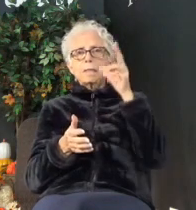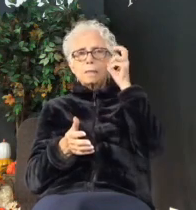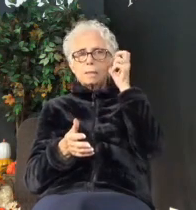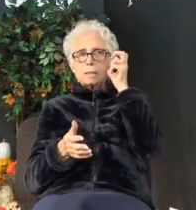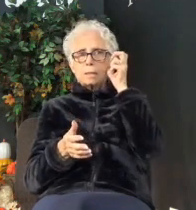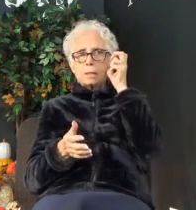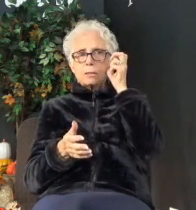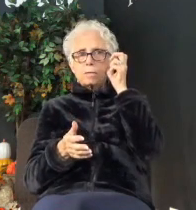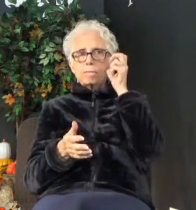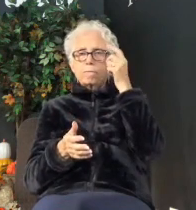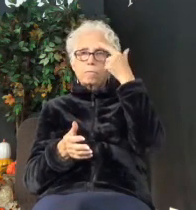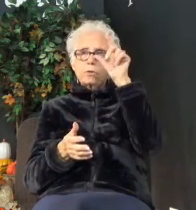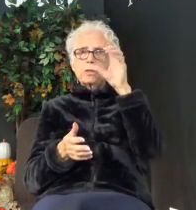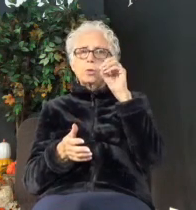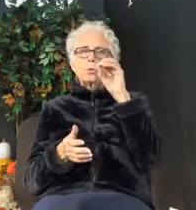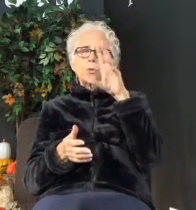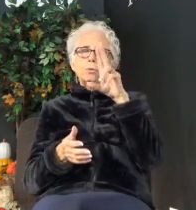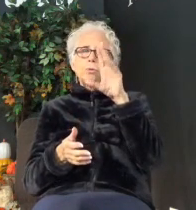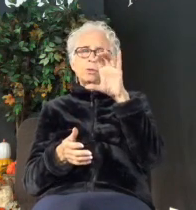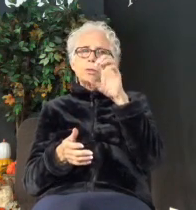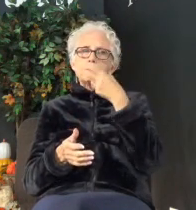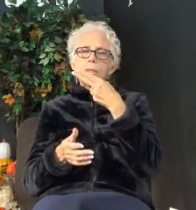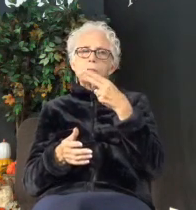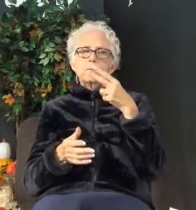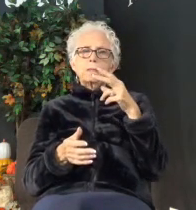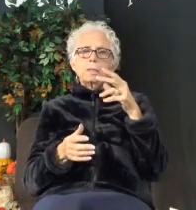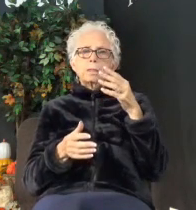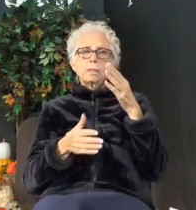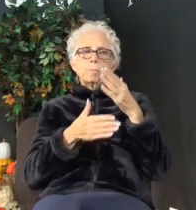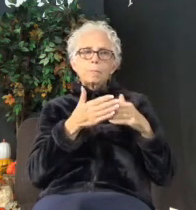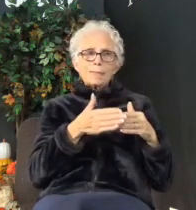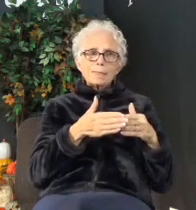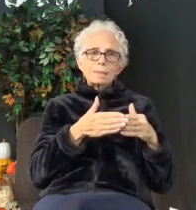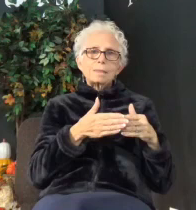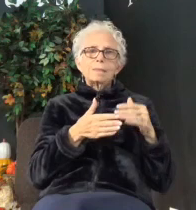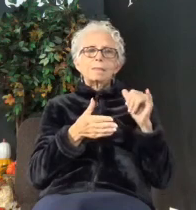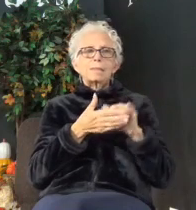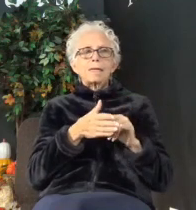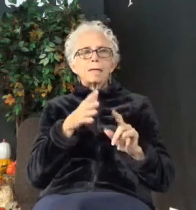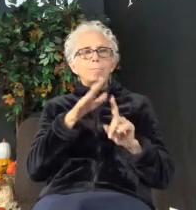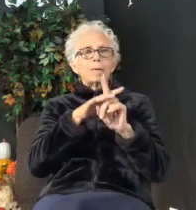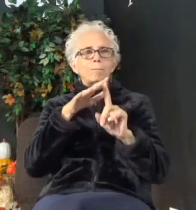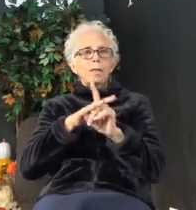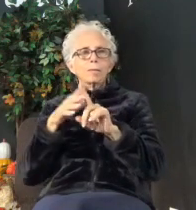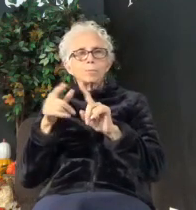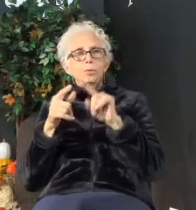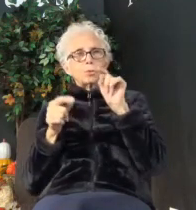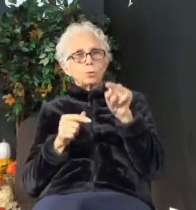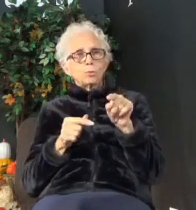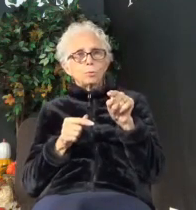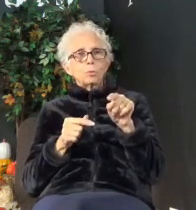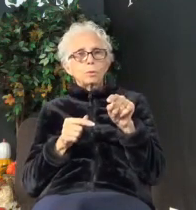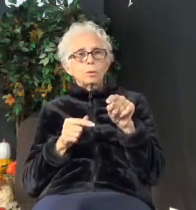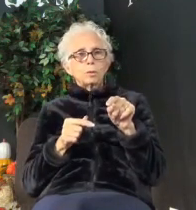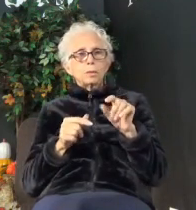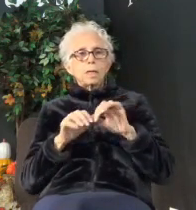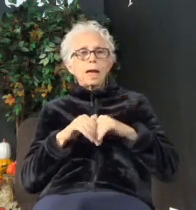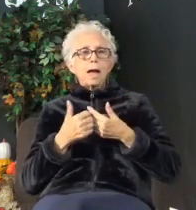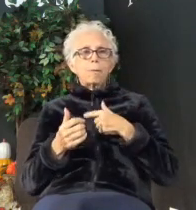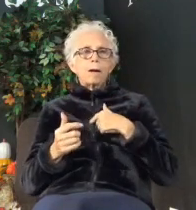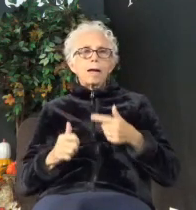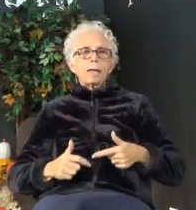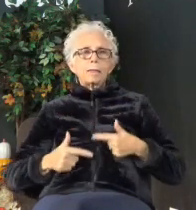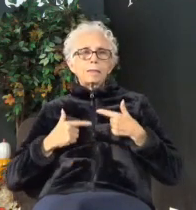ouch. Listen for the pieces that pop out to you. How am I living my